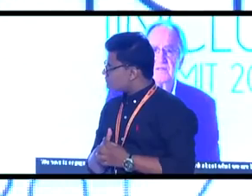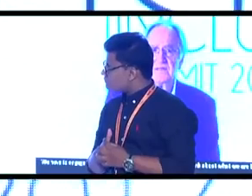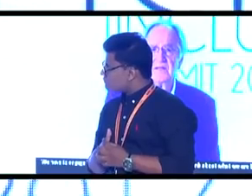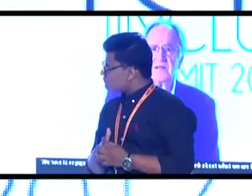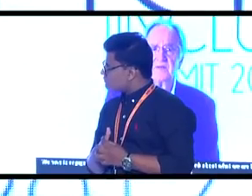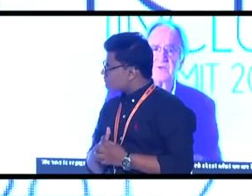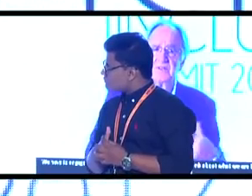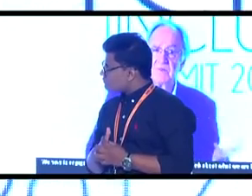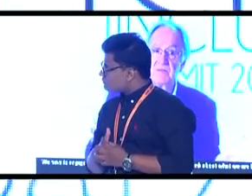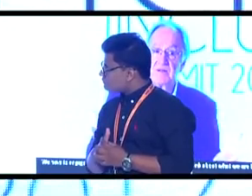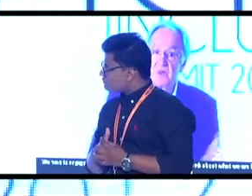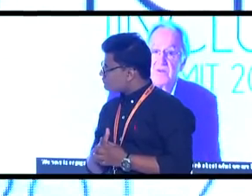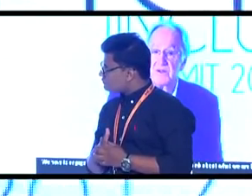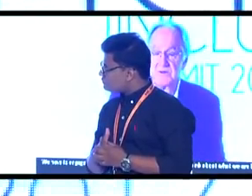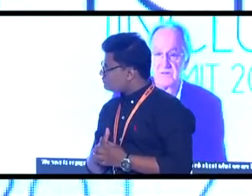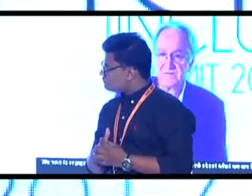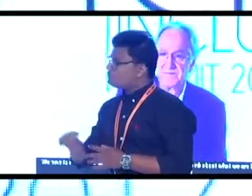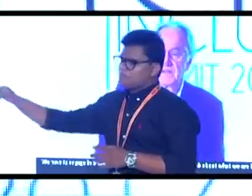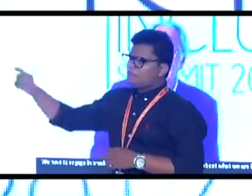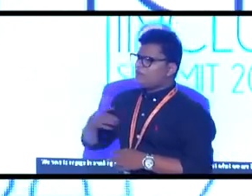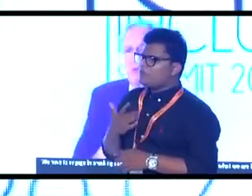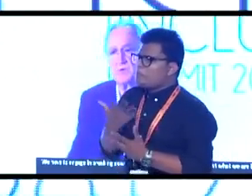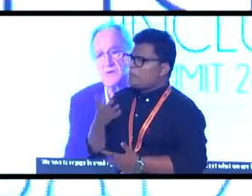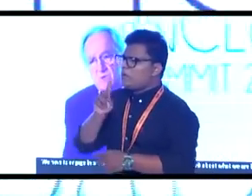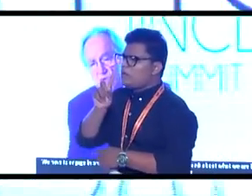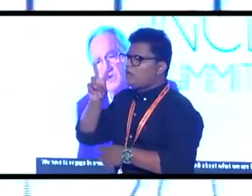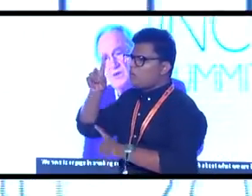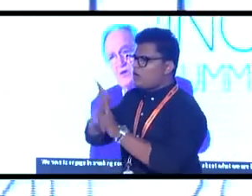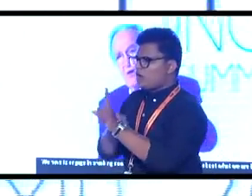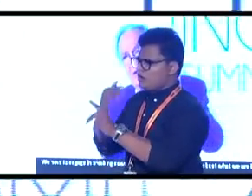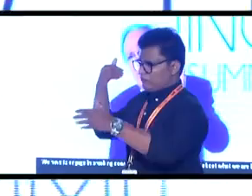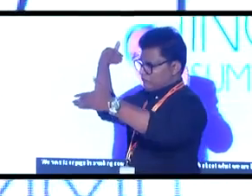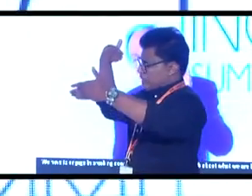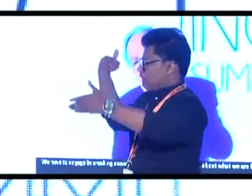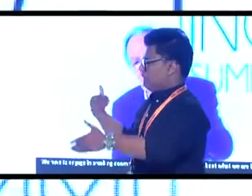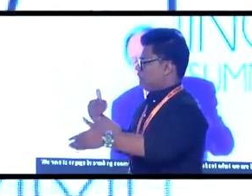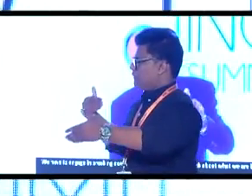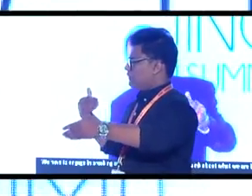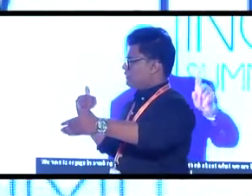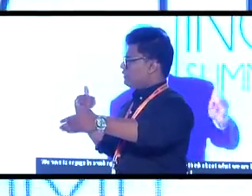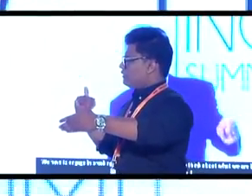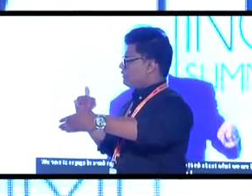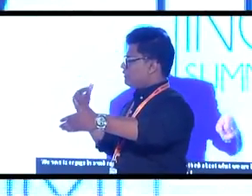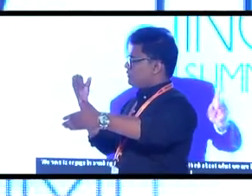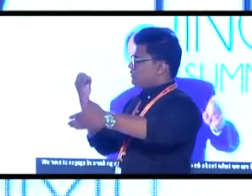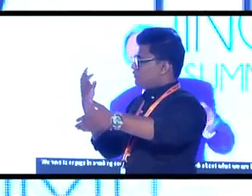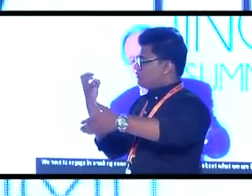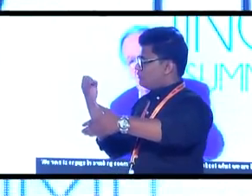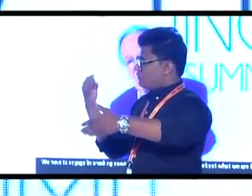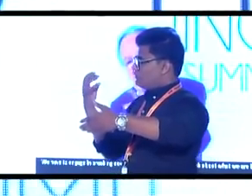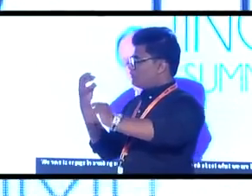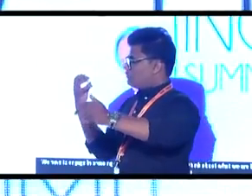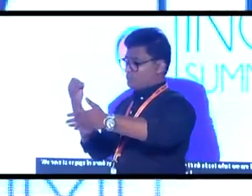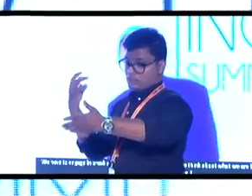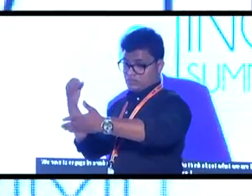that within maybe 12 years, there will be more driverless cars on the road than there are